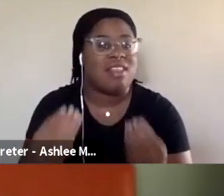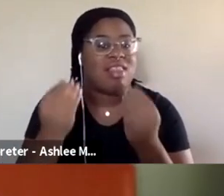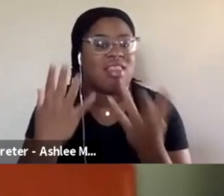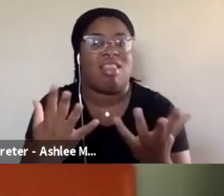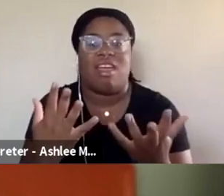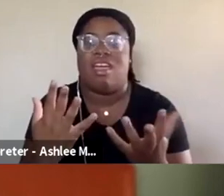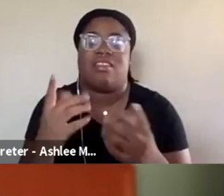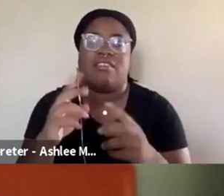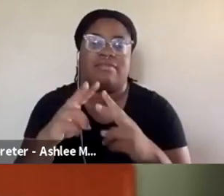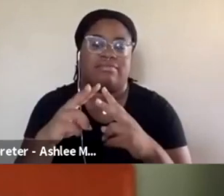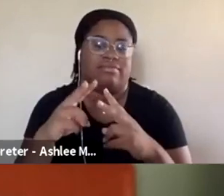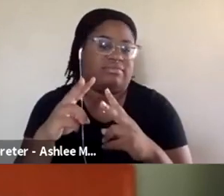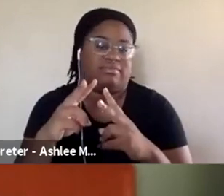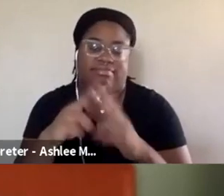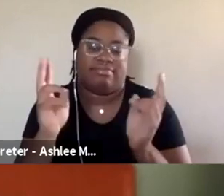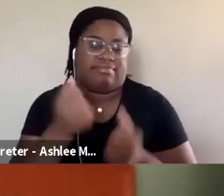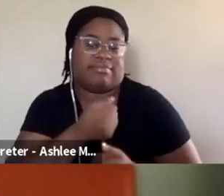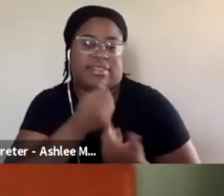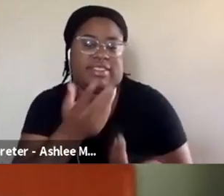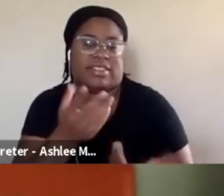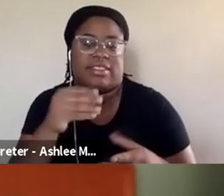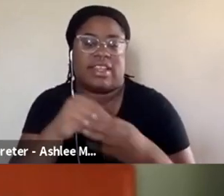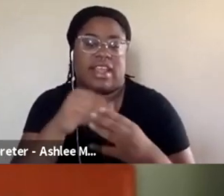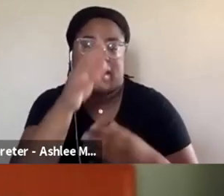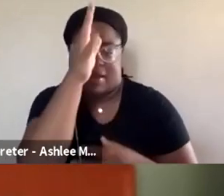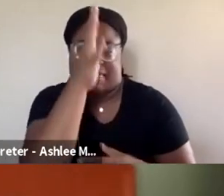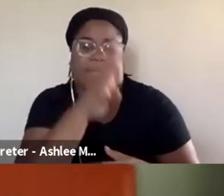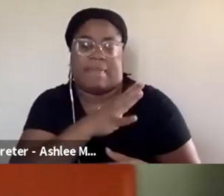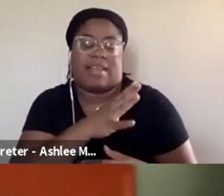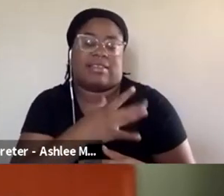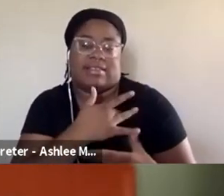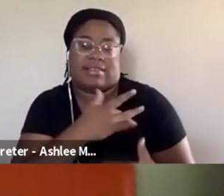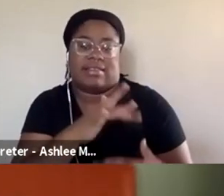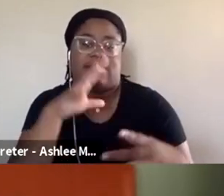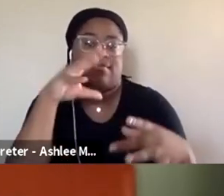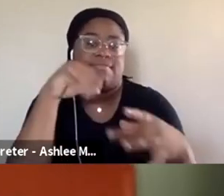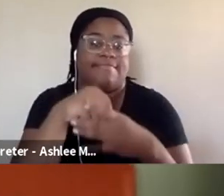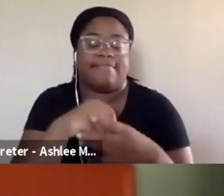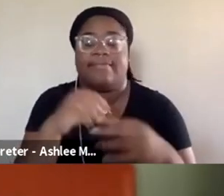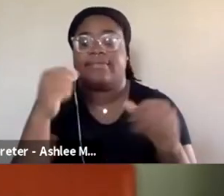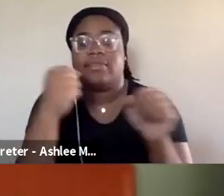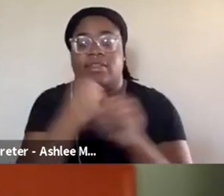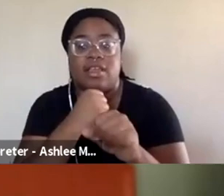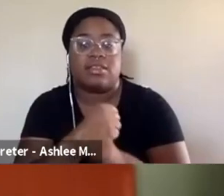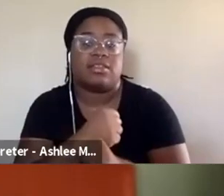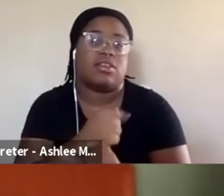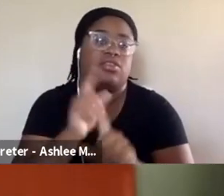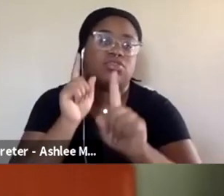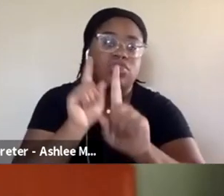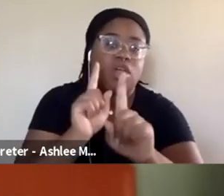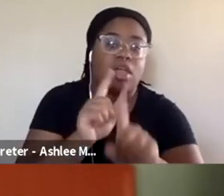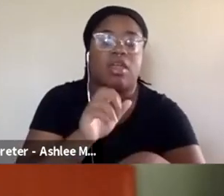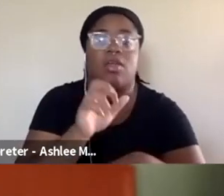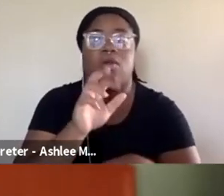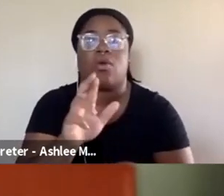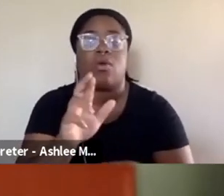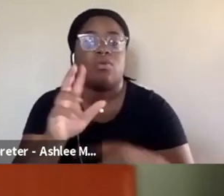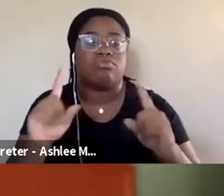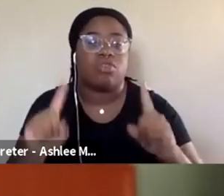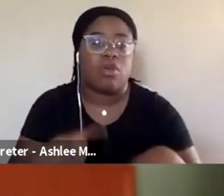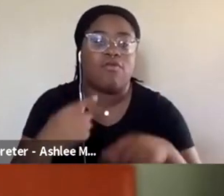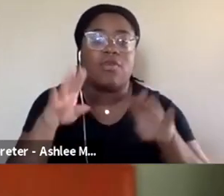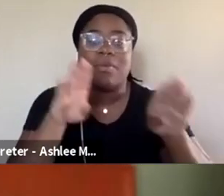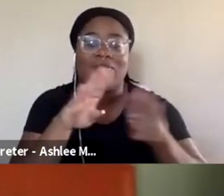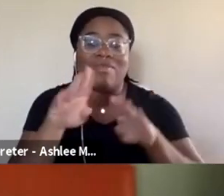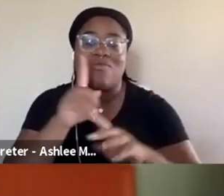expressions of toxic masculinity that manifest in the form of online harassment and stalking and harmful behaviors that affect the gaming